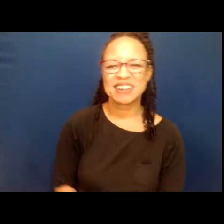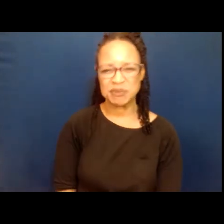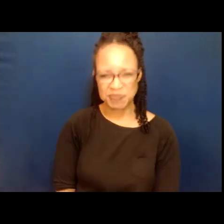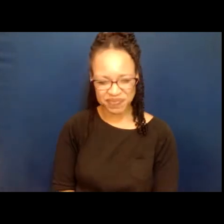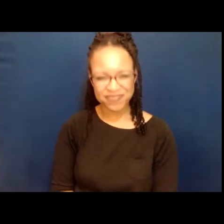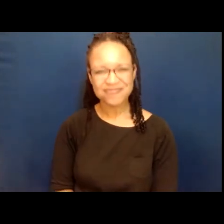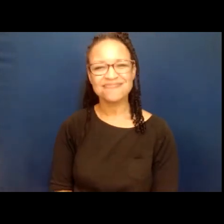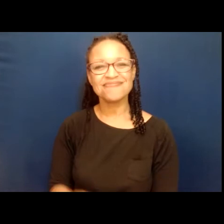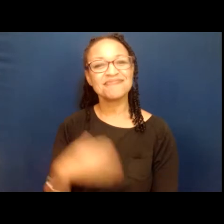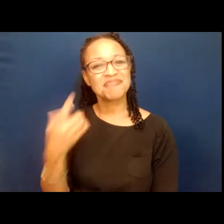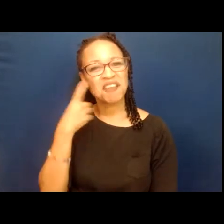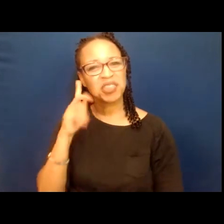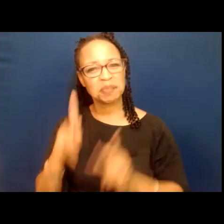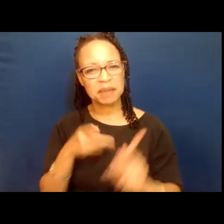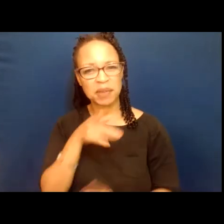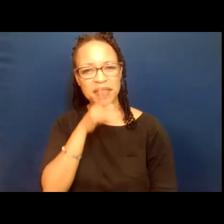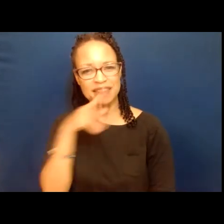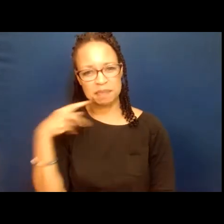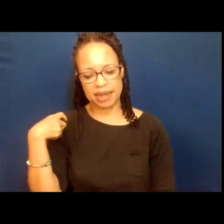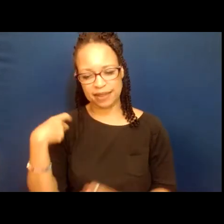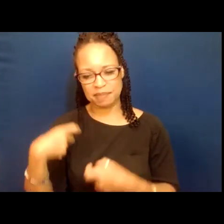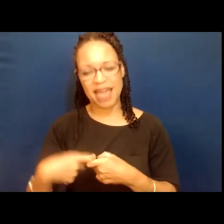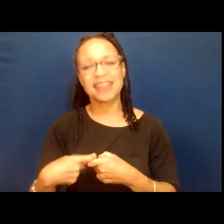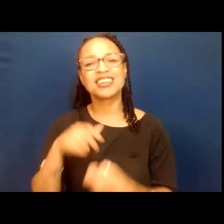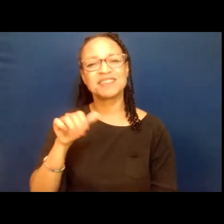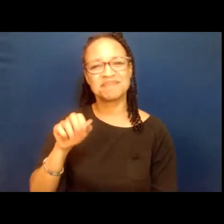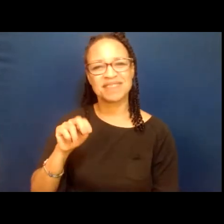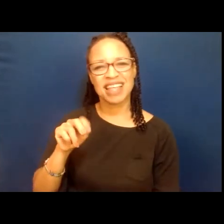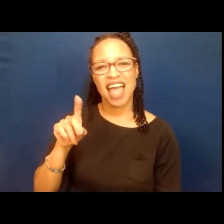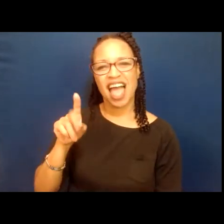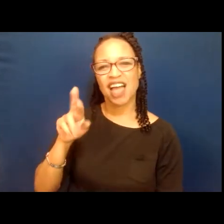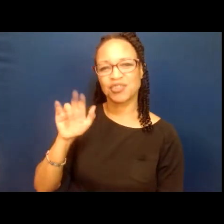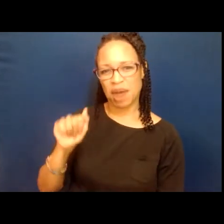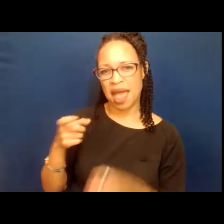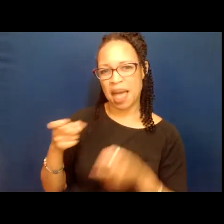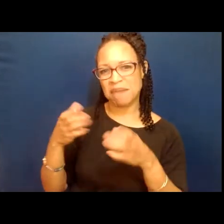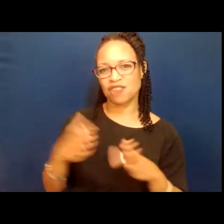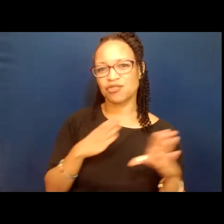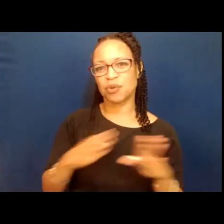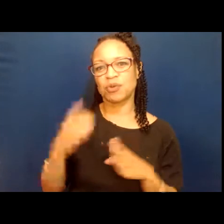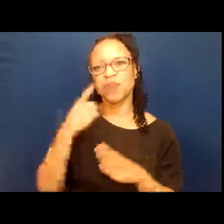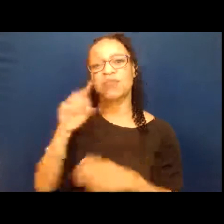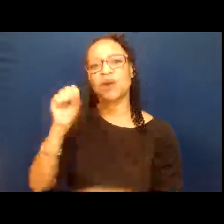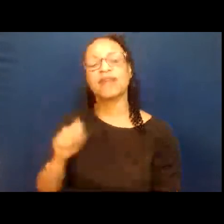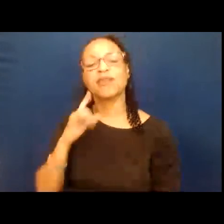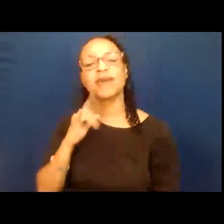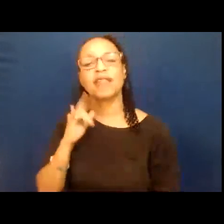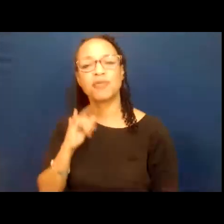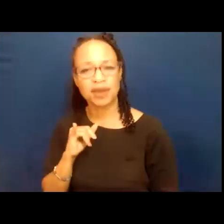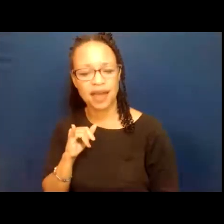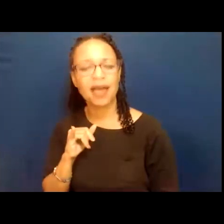My name is Andrea Guzman y soy la gerente de organización del sur de California del Partido Demócrata de California.